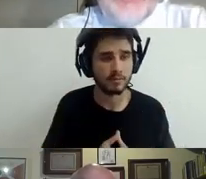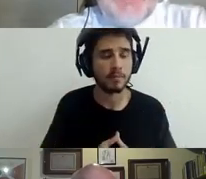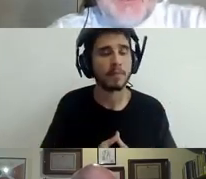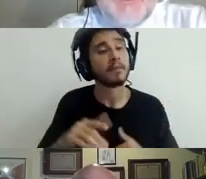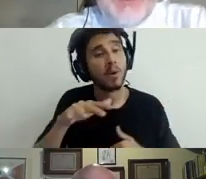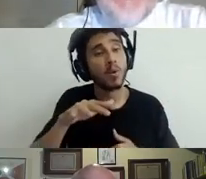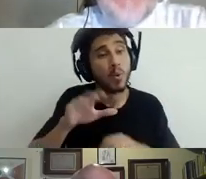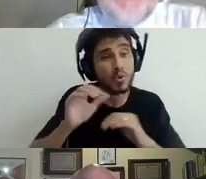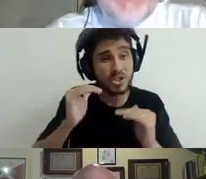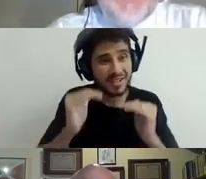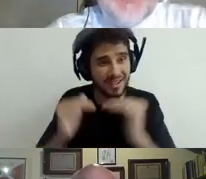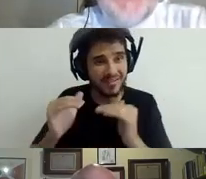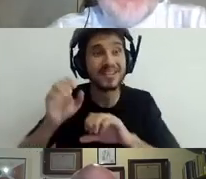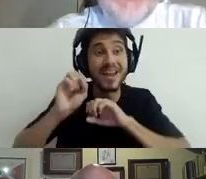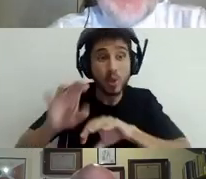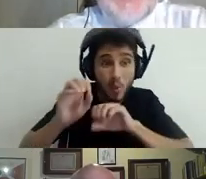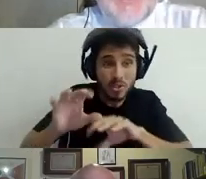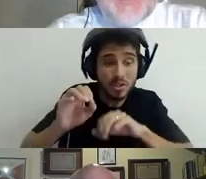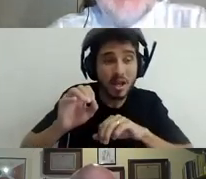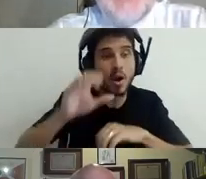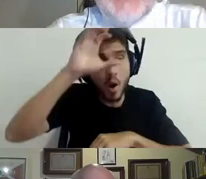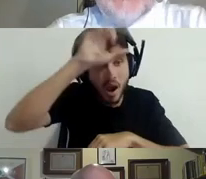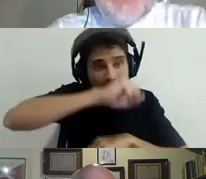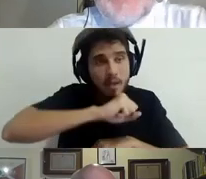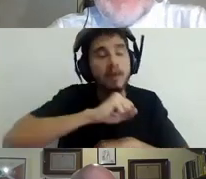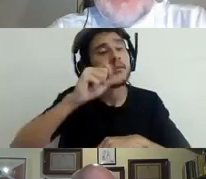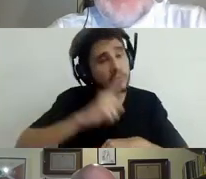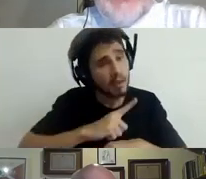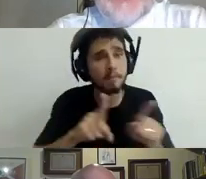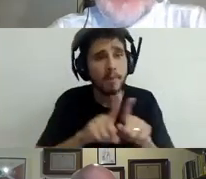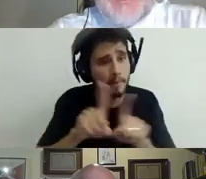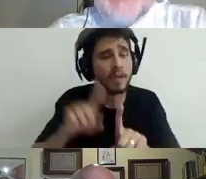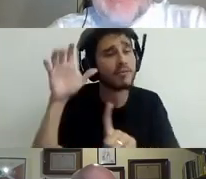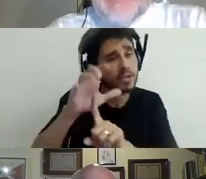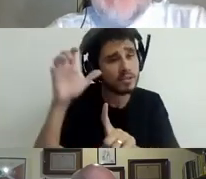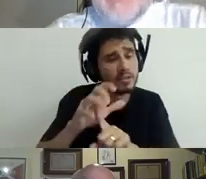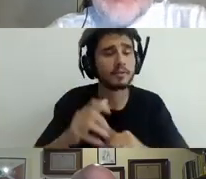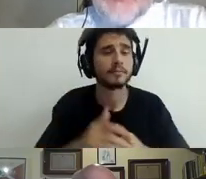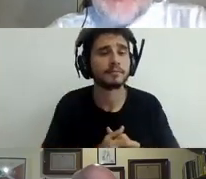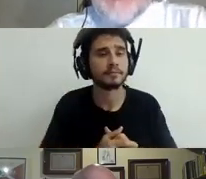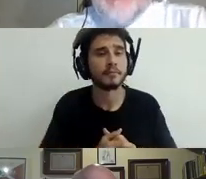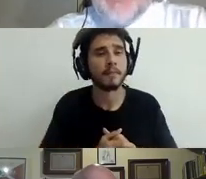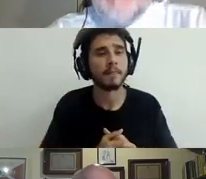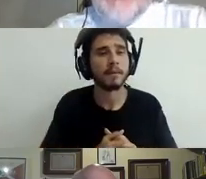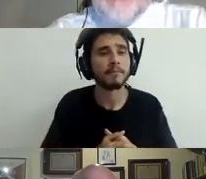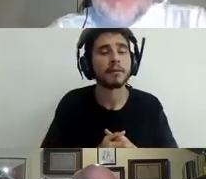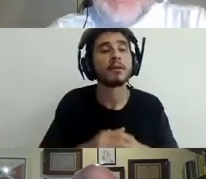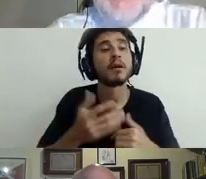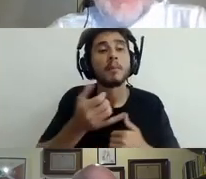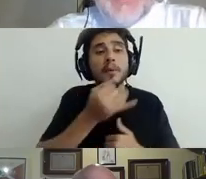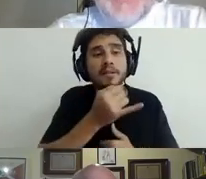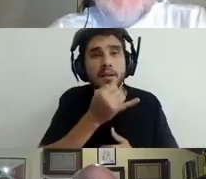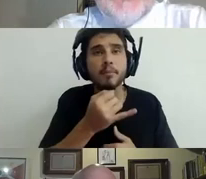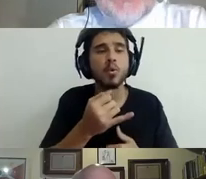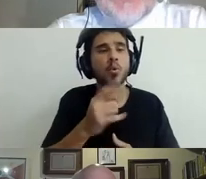skills. If you have to understand the health risks, you have to understand the messages coming through the